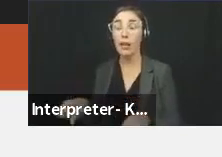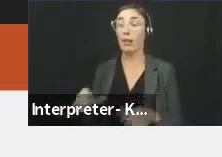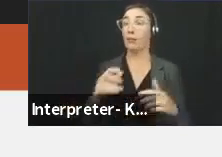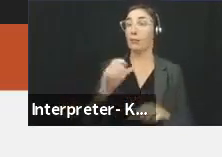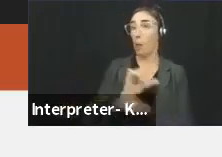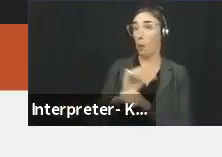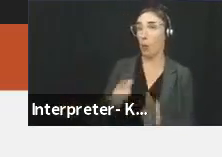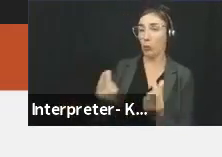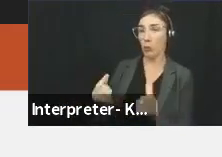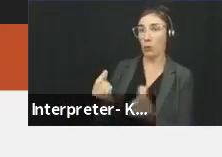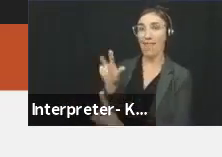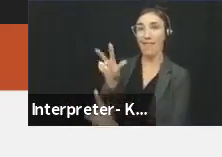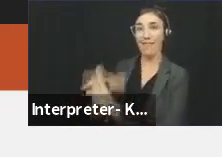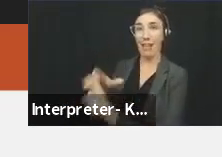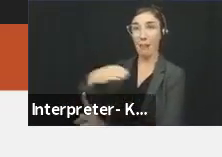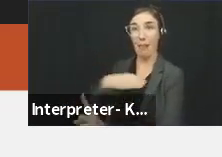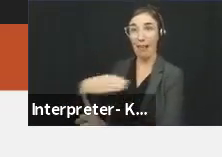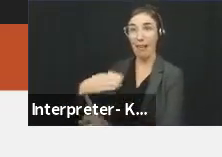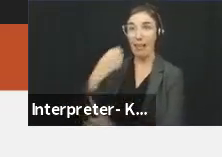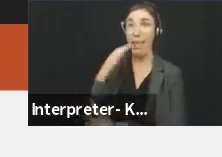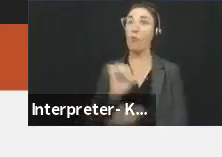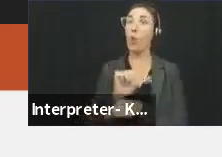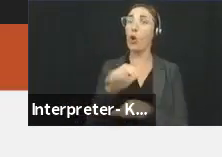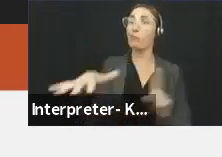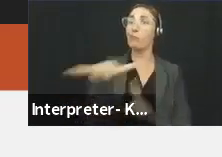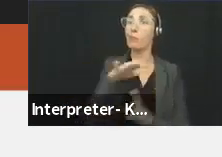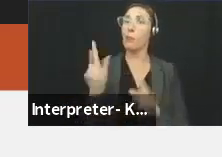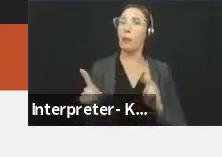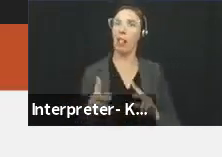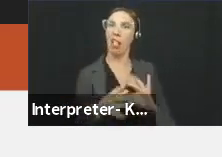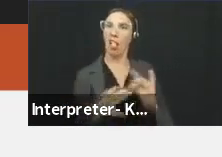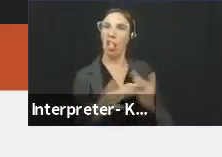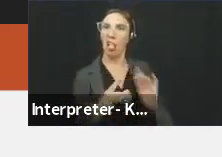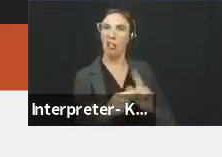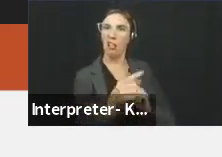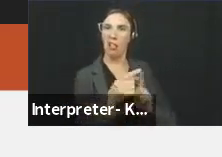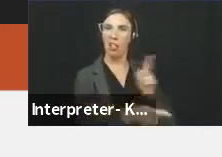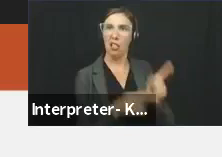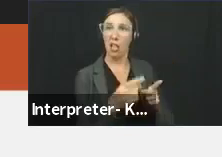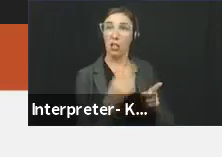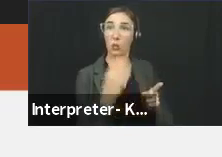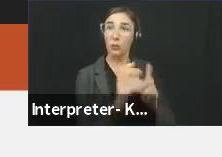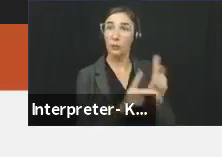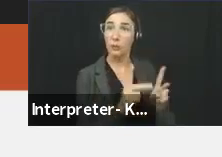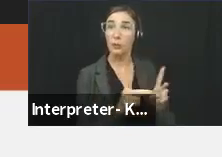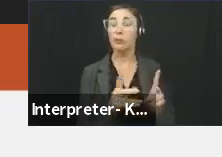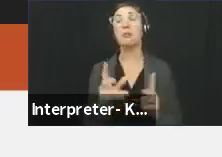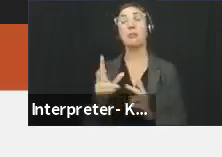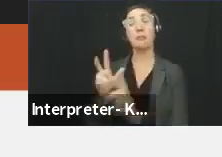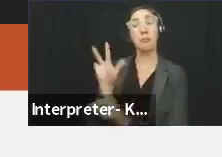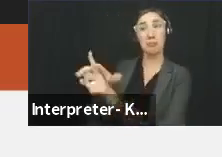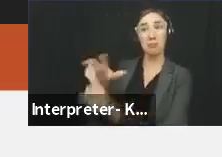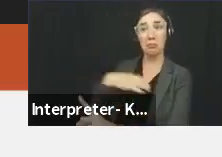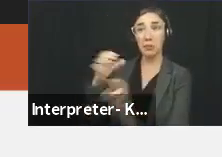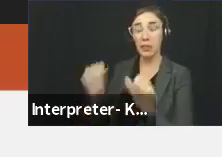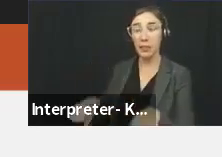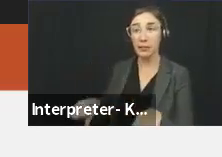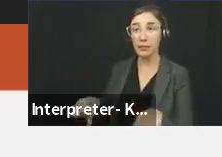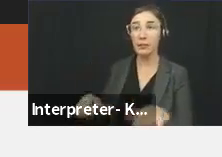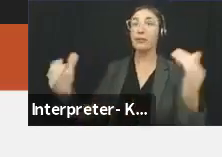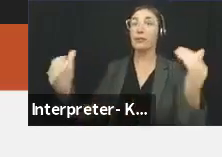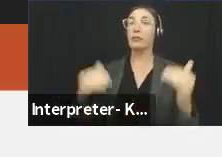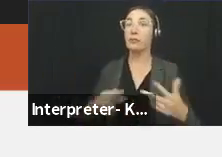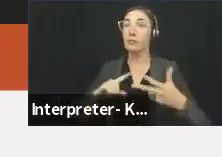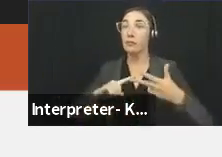if they're subject to anti-Semitic comments in the workplace. Similarly, if an apartment building has a rule against